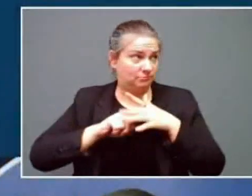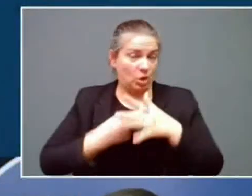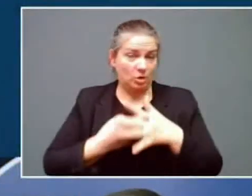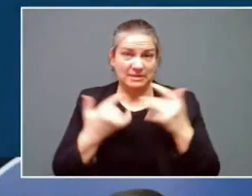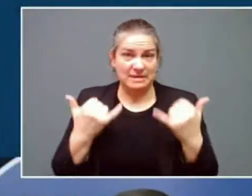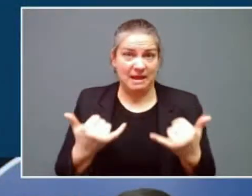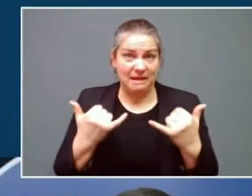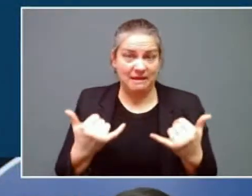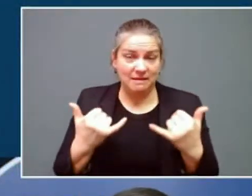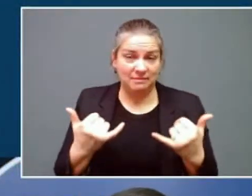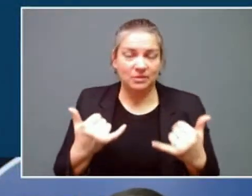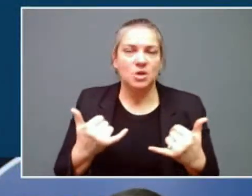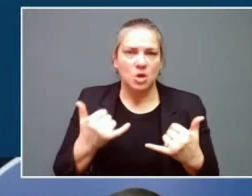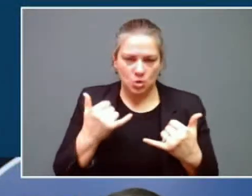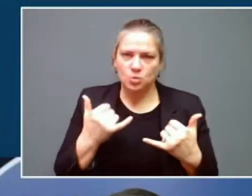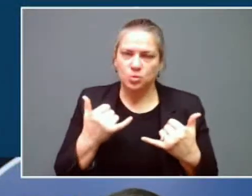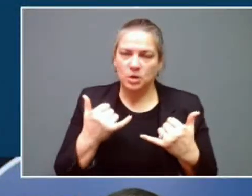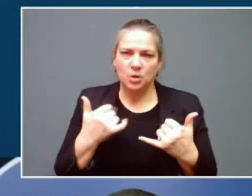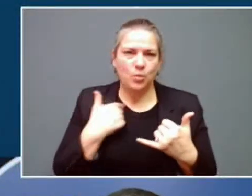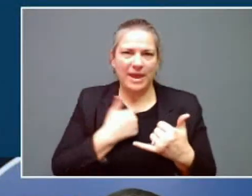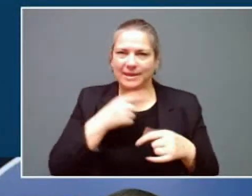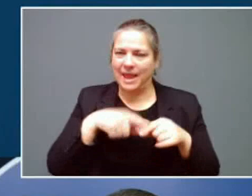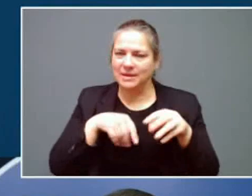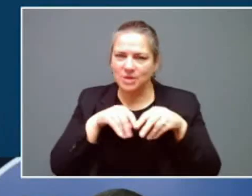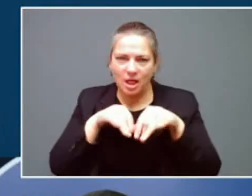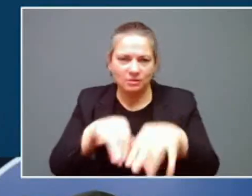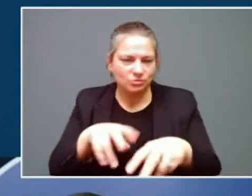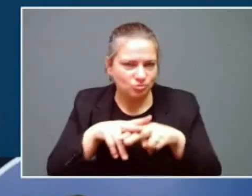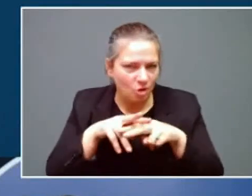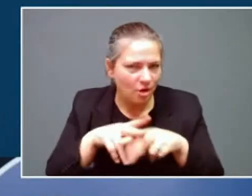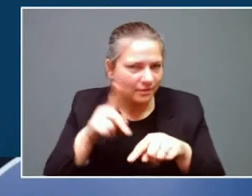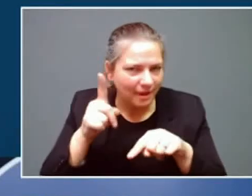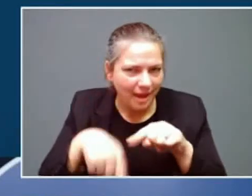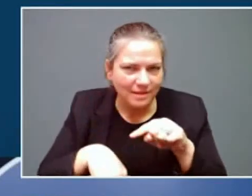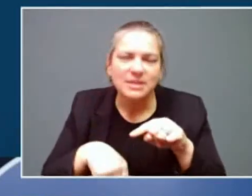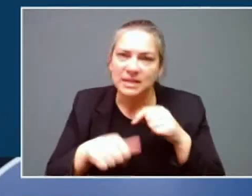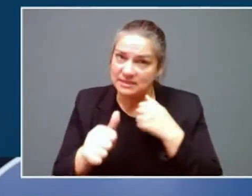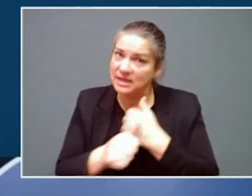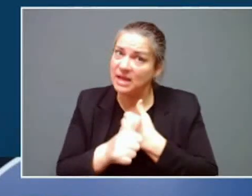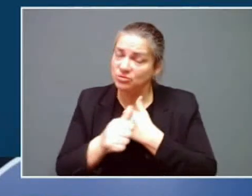is going to keep us from pretreatment, which is going to make it all the more dangerous. Director Dossett.